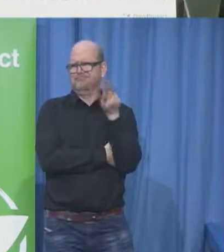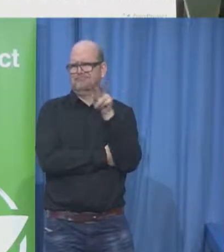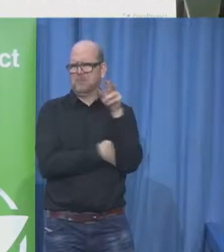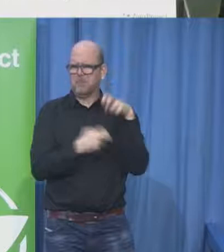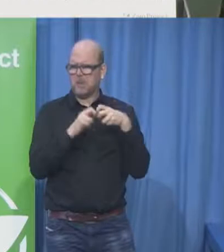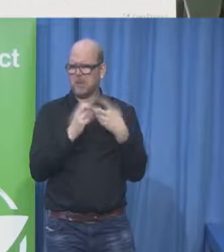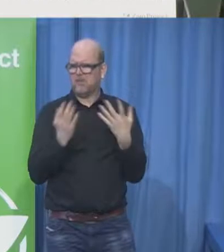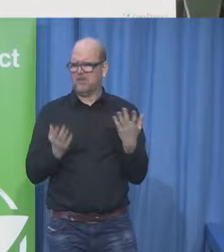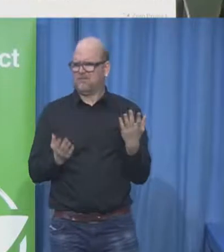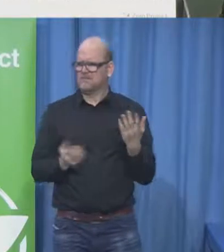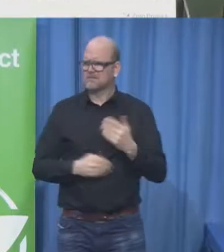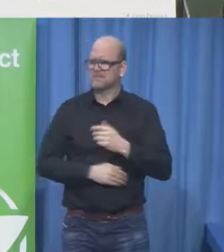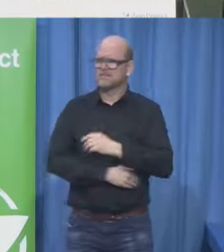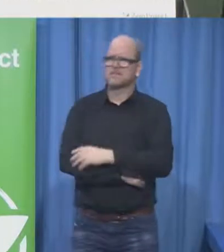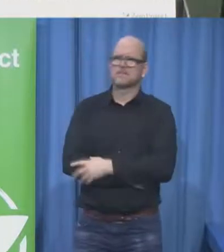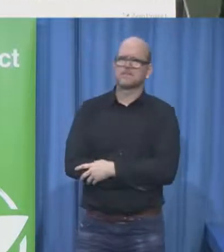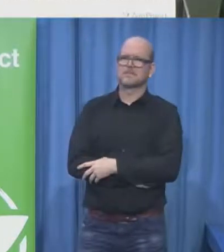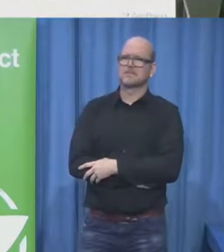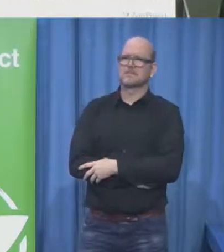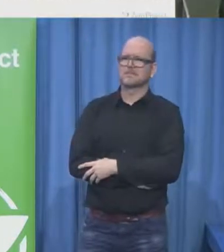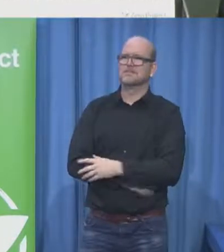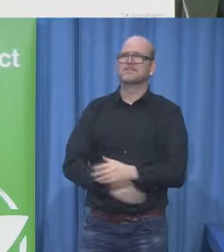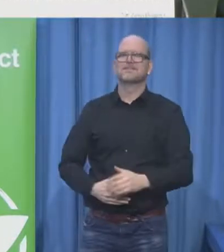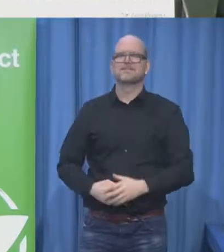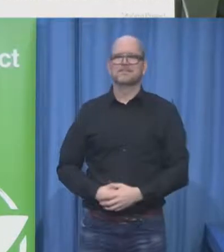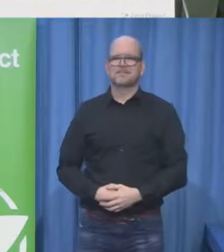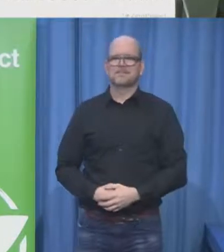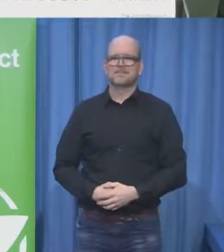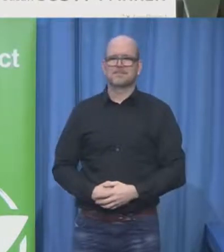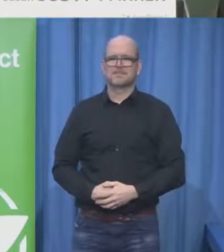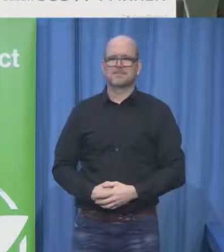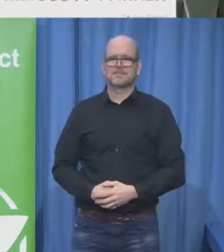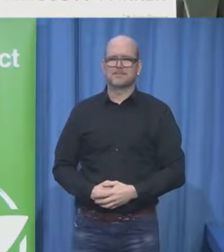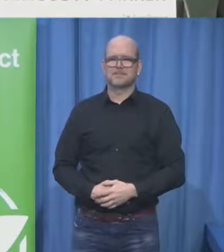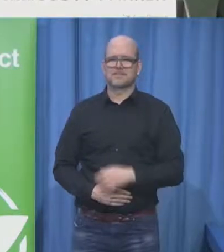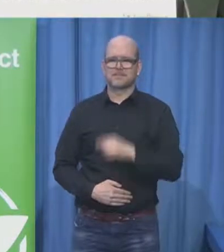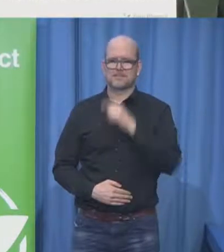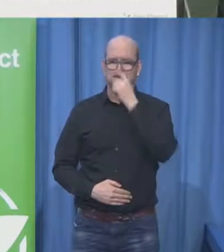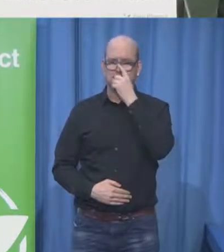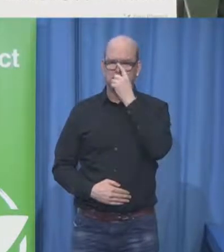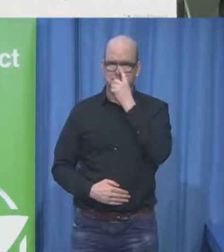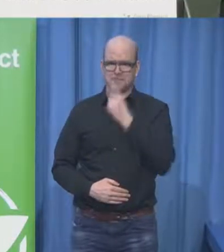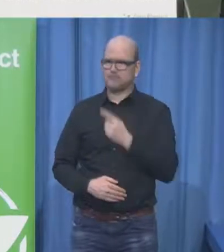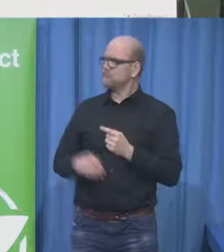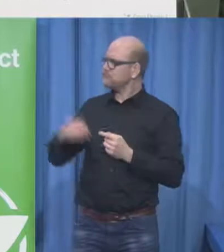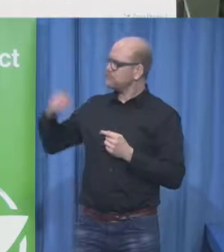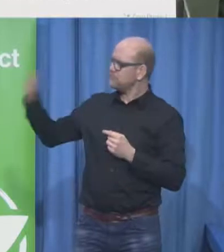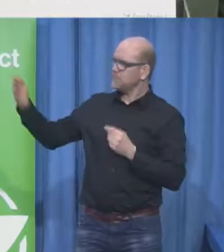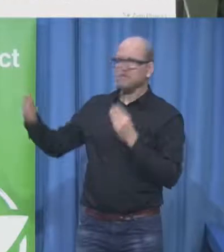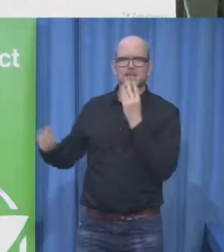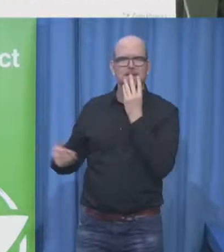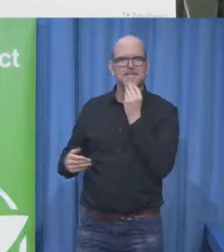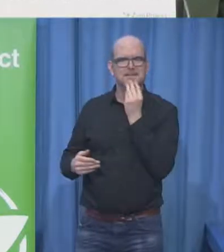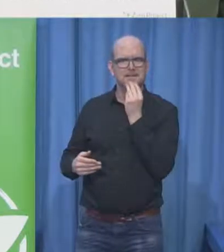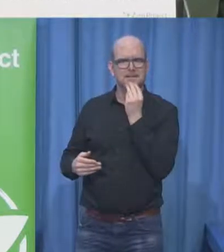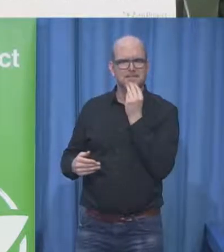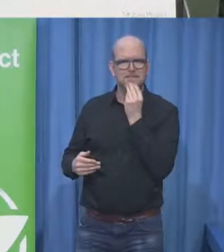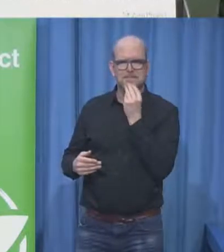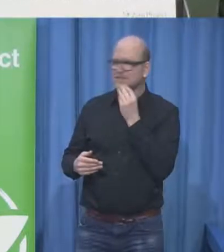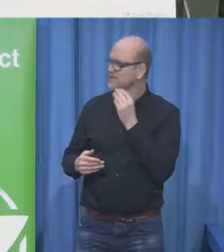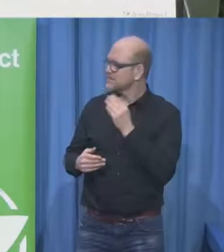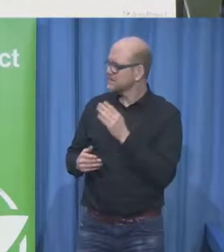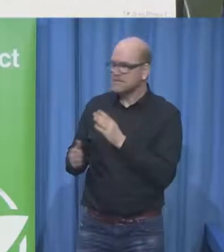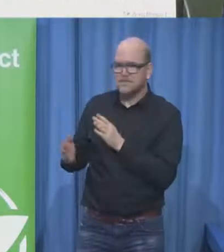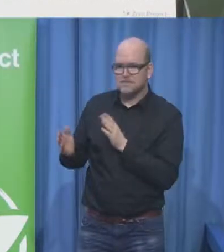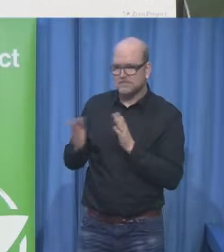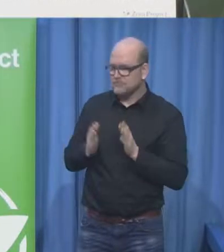individual reaction what it really means for human beings the power of these assumptions and so I look forward to what you've